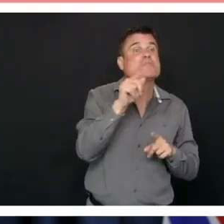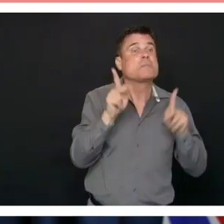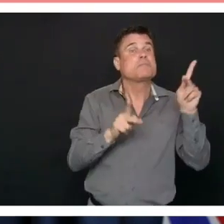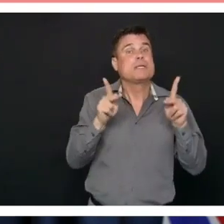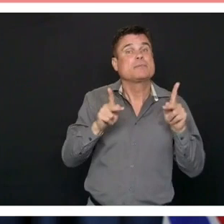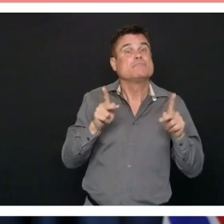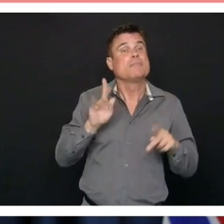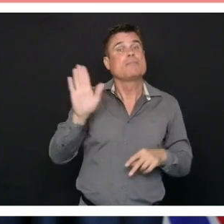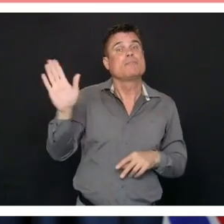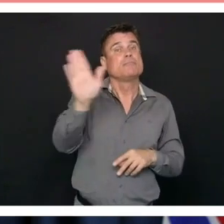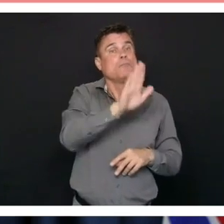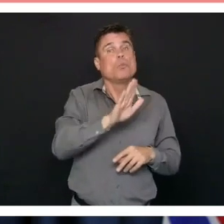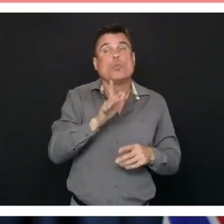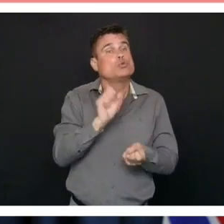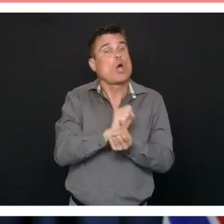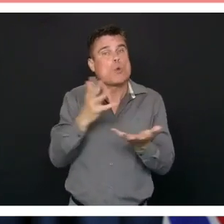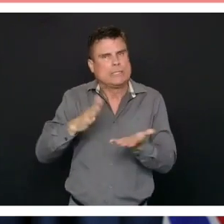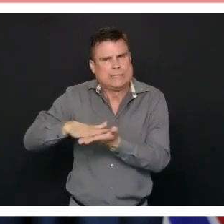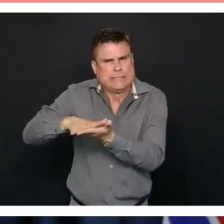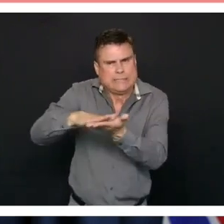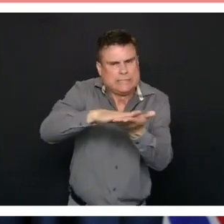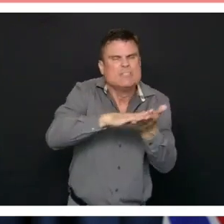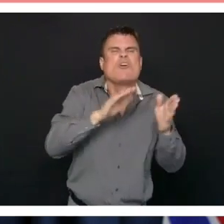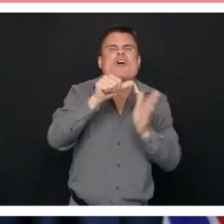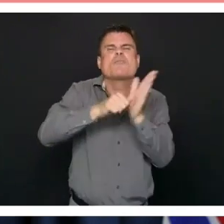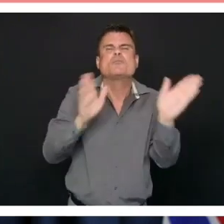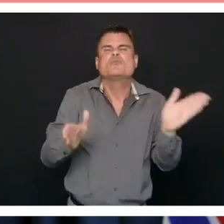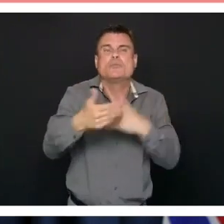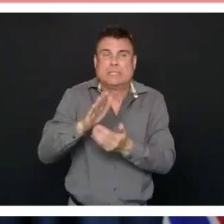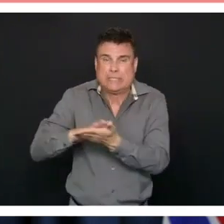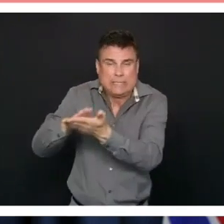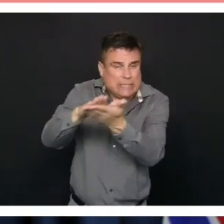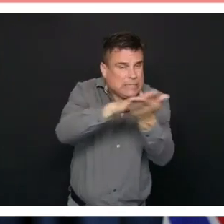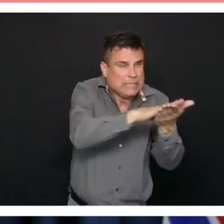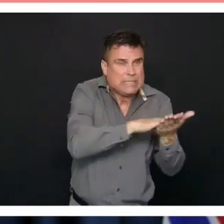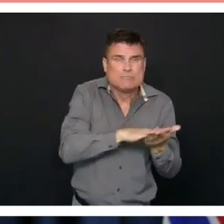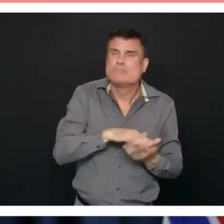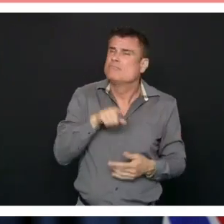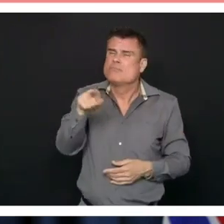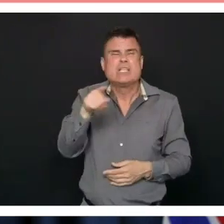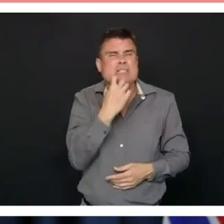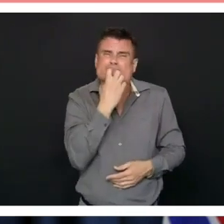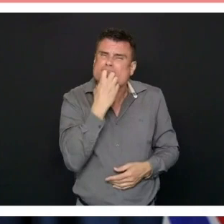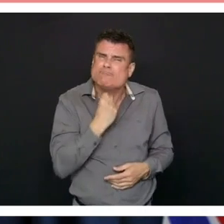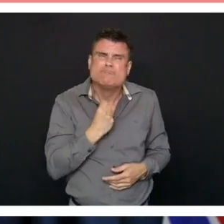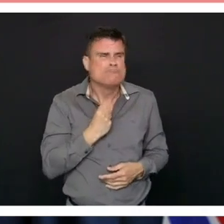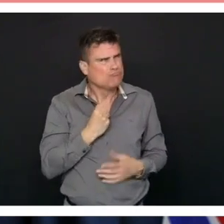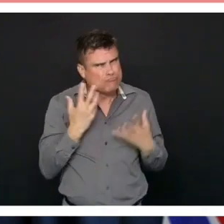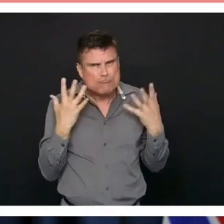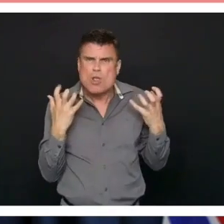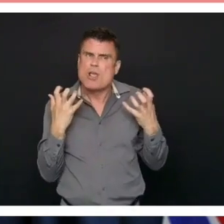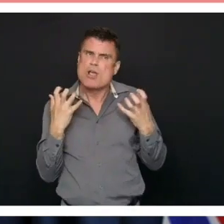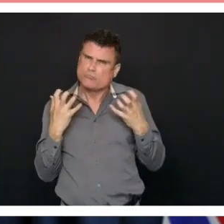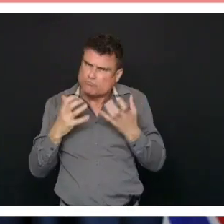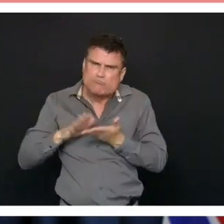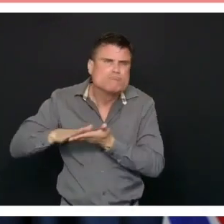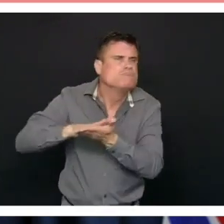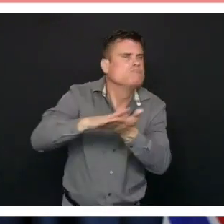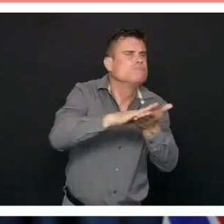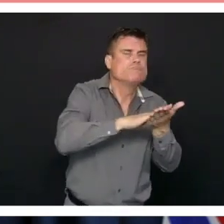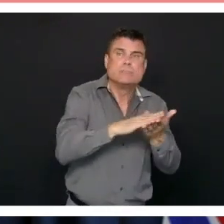profoundly care about the success of the system they are determined to deal with this backlog and so I think we are going to have